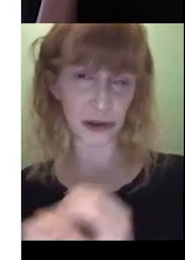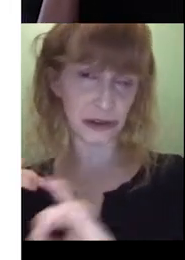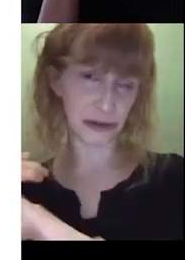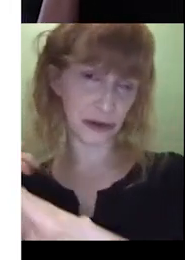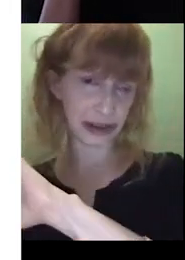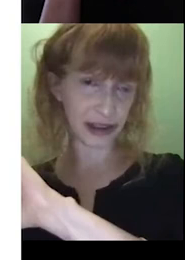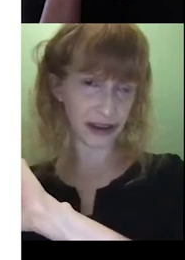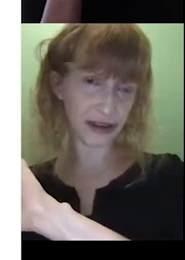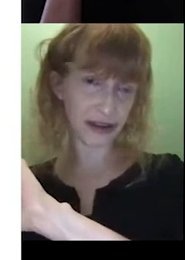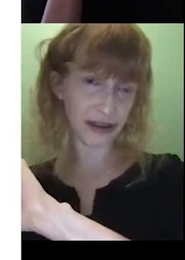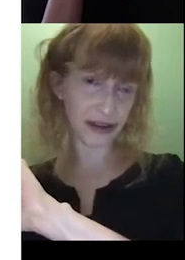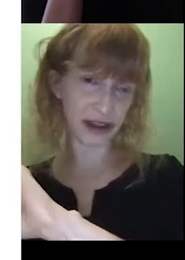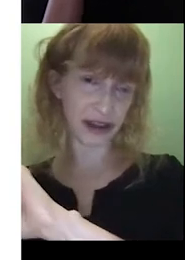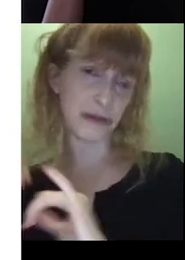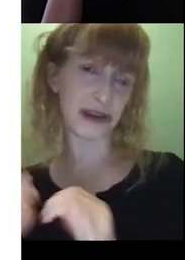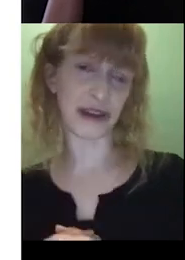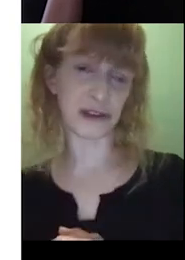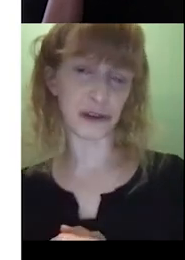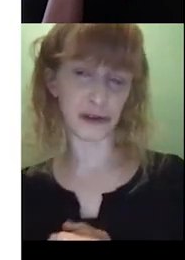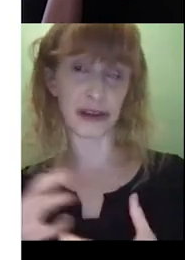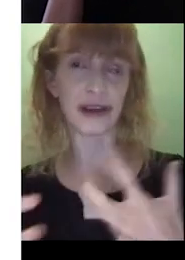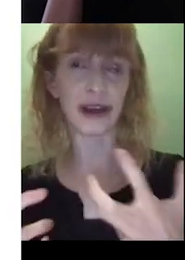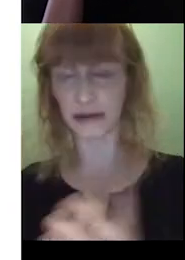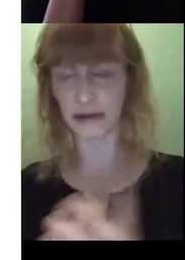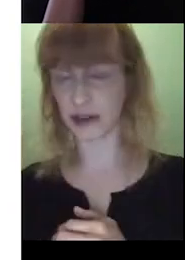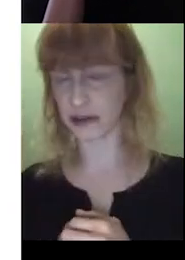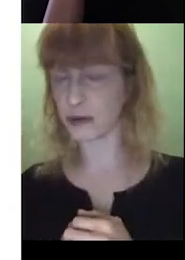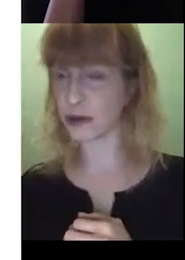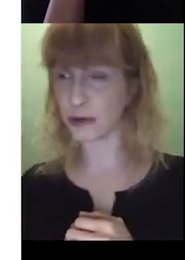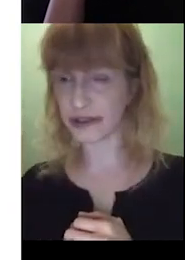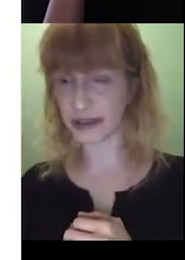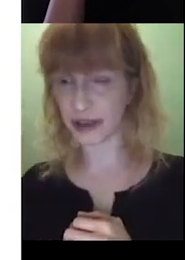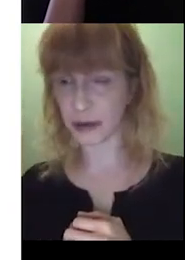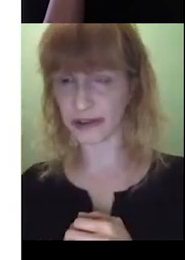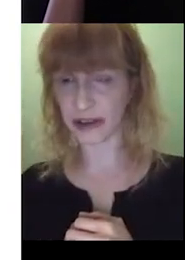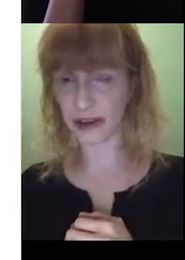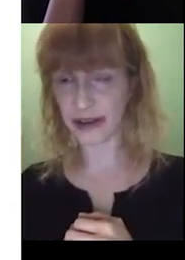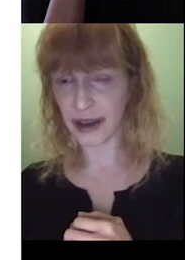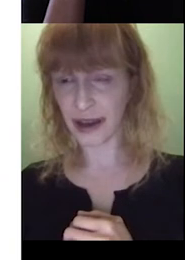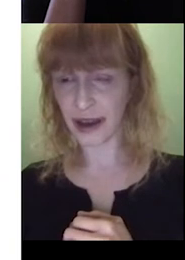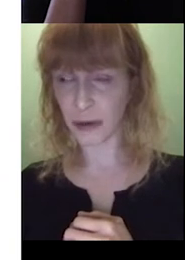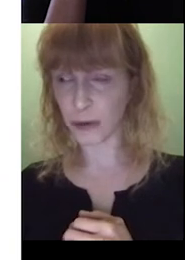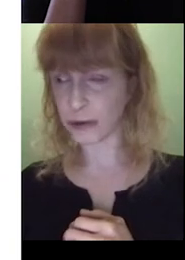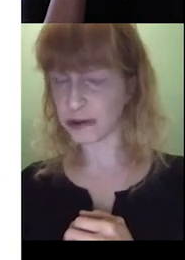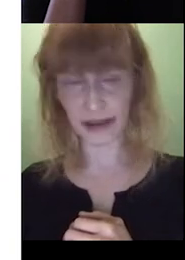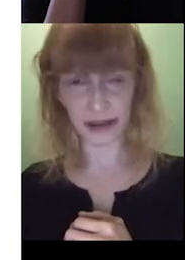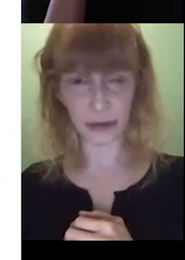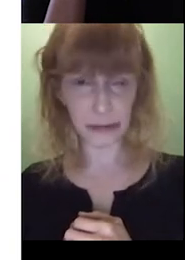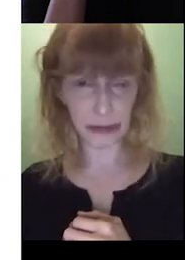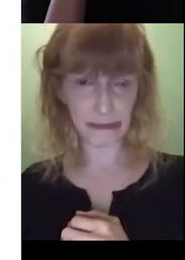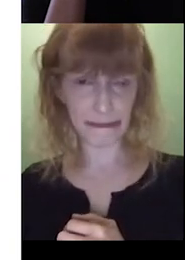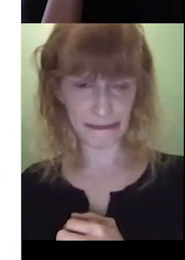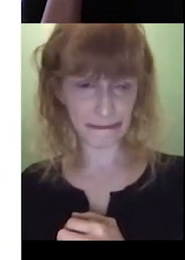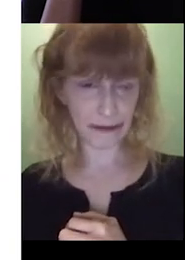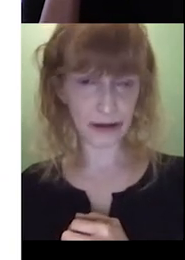just use the first letter of his name because that's usually the naming convention that we use in keyword sign. What would you say,